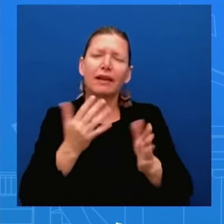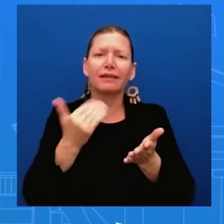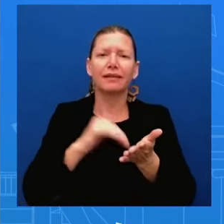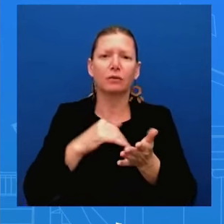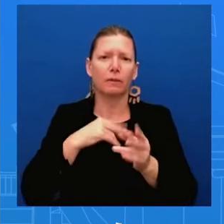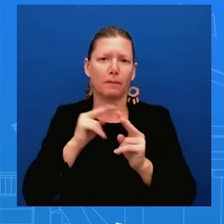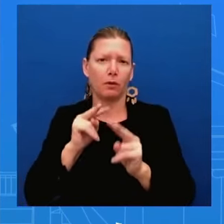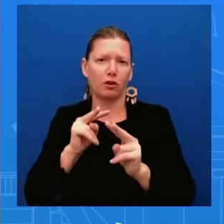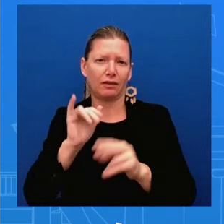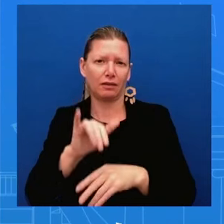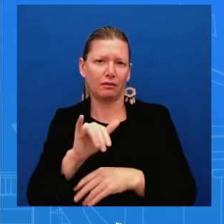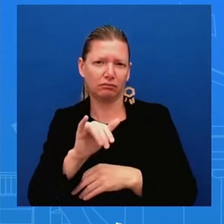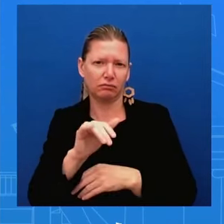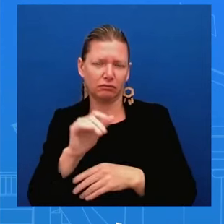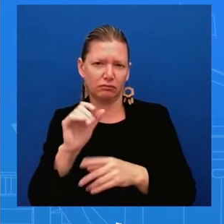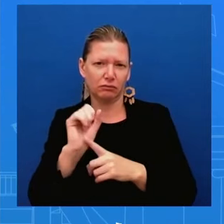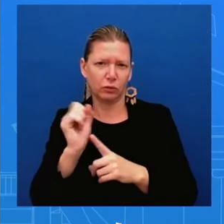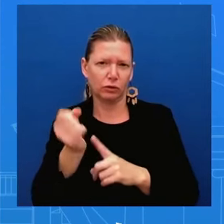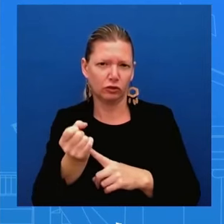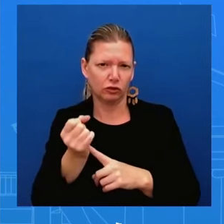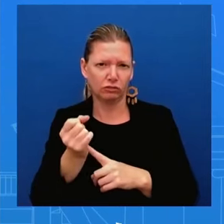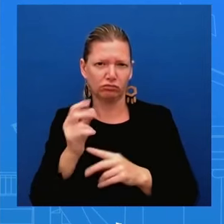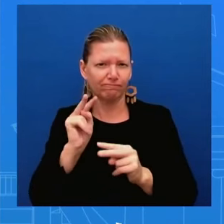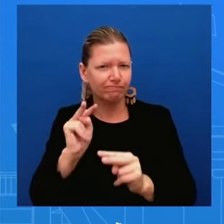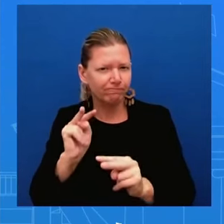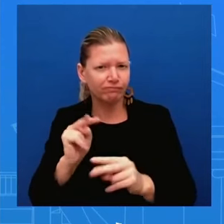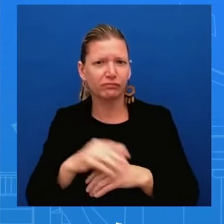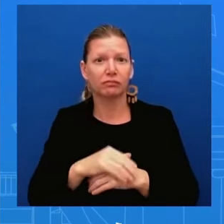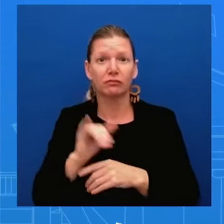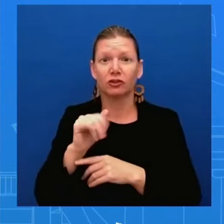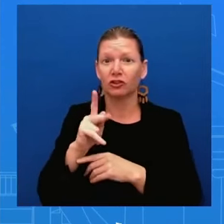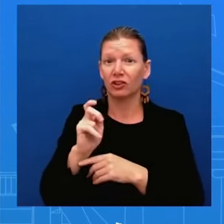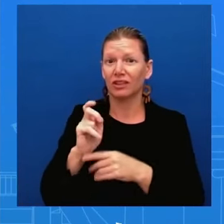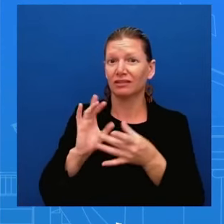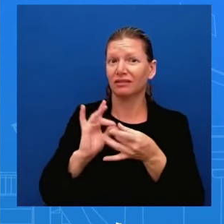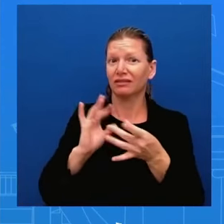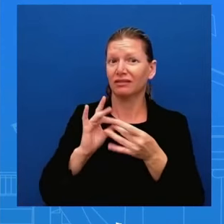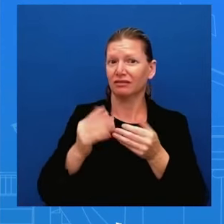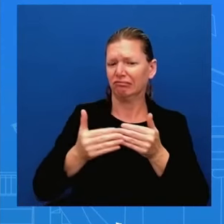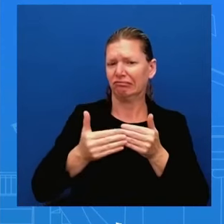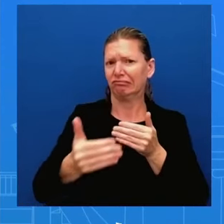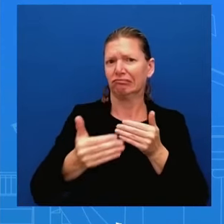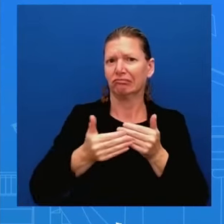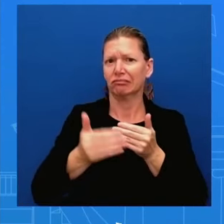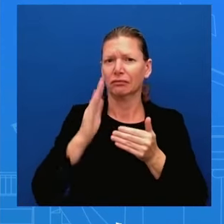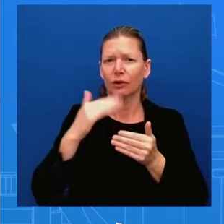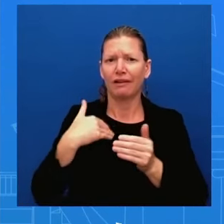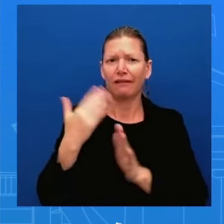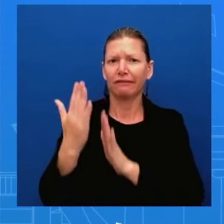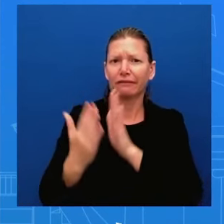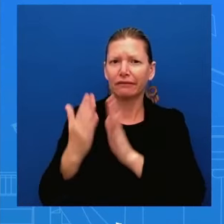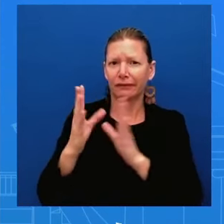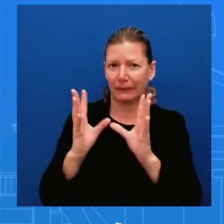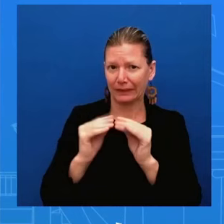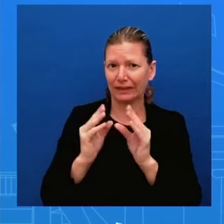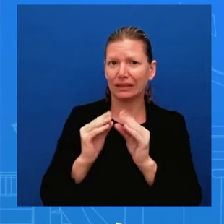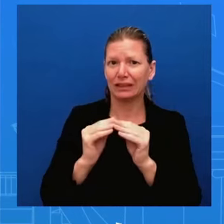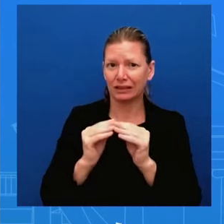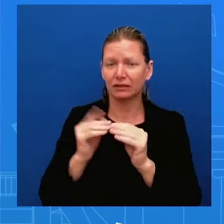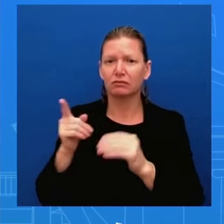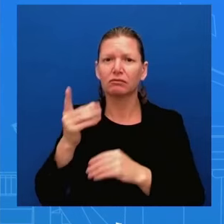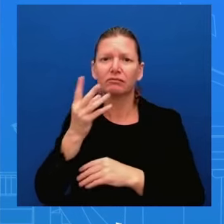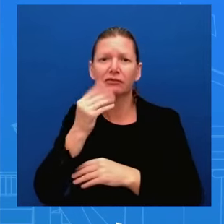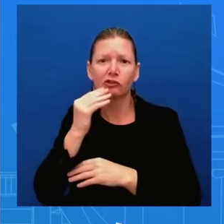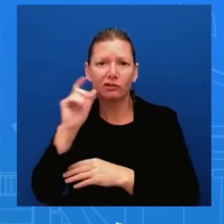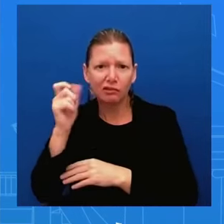about in the upcoming days having an in-person meeting with his counterpart uh in is in the israeli government he's looking forward to do that we've been